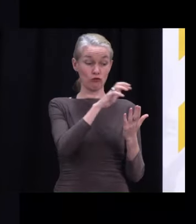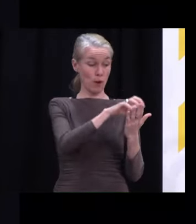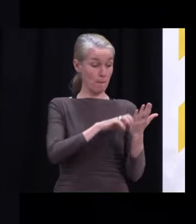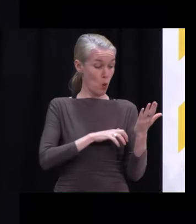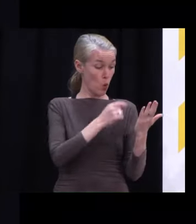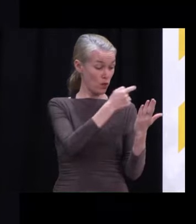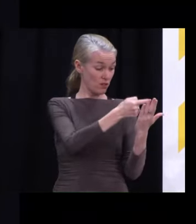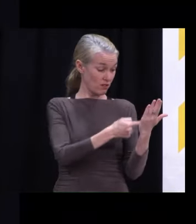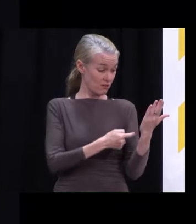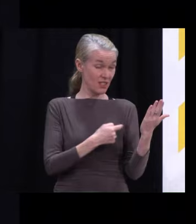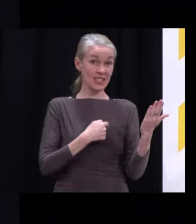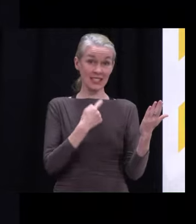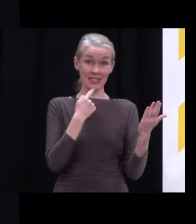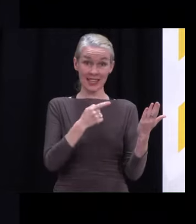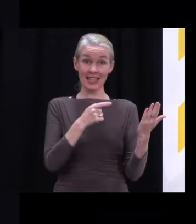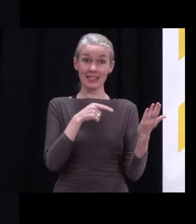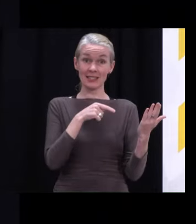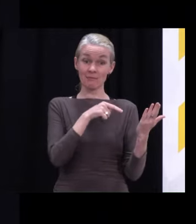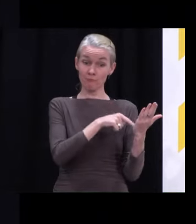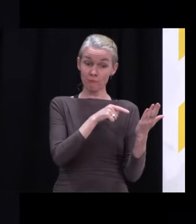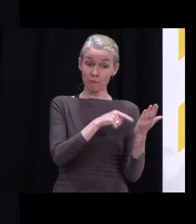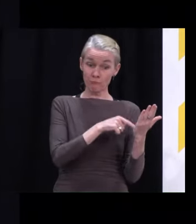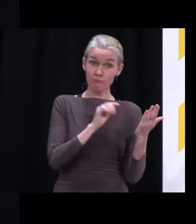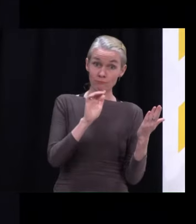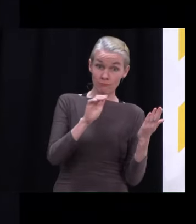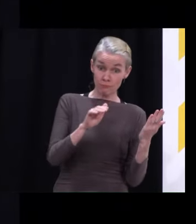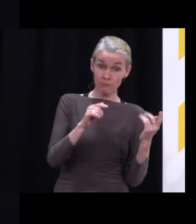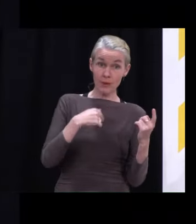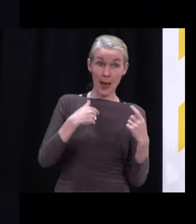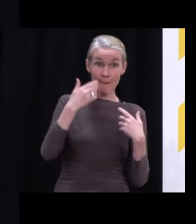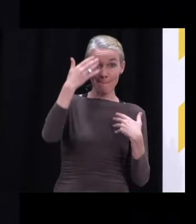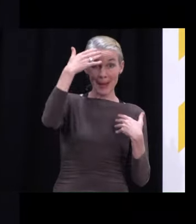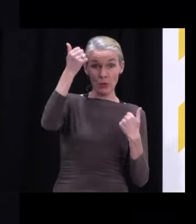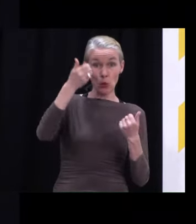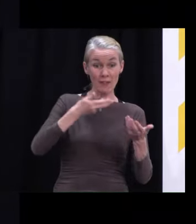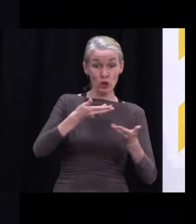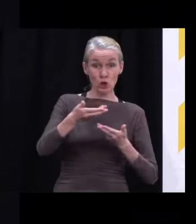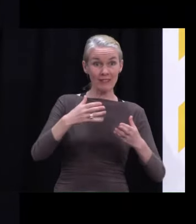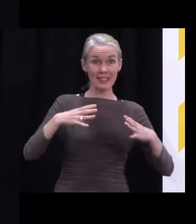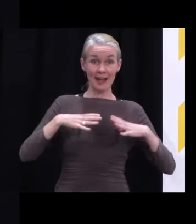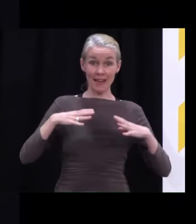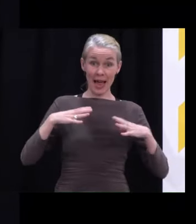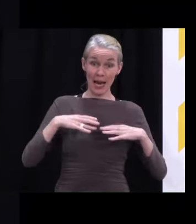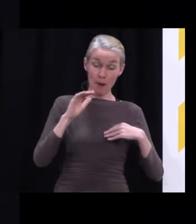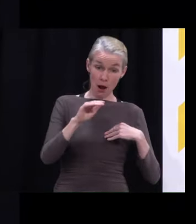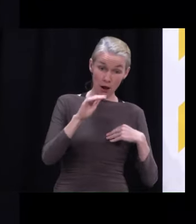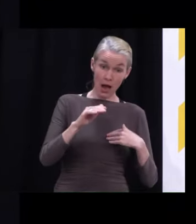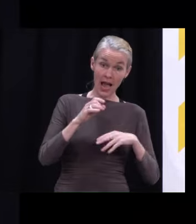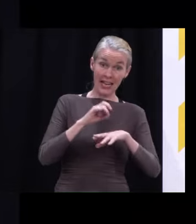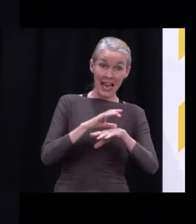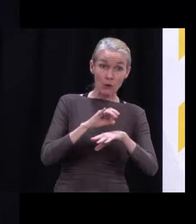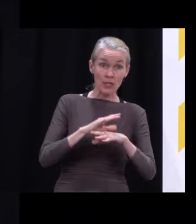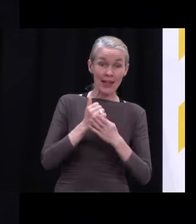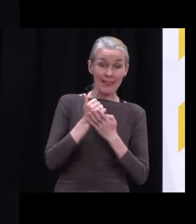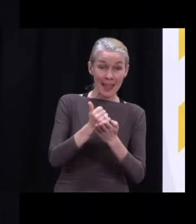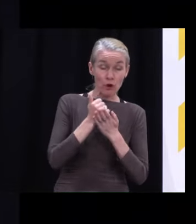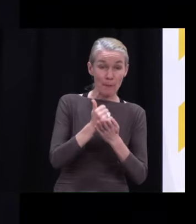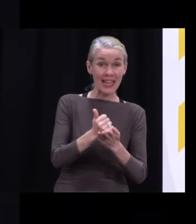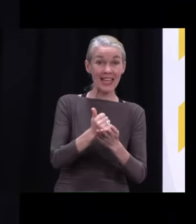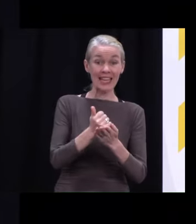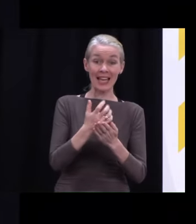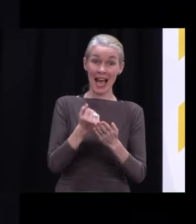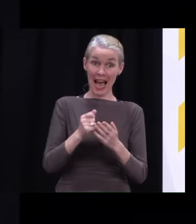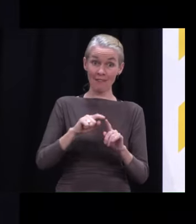support was available and offered, that there were a range of other forms of engagement offered that